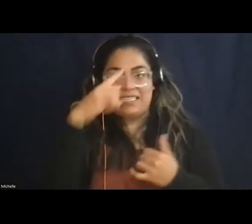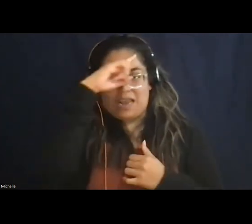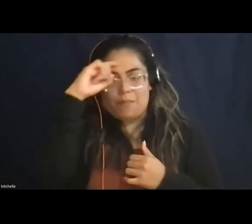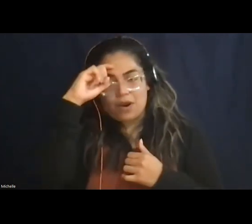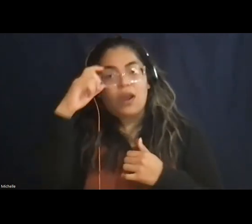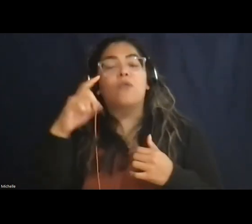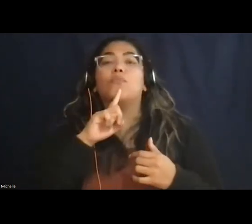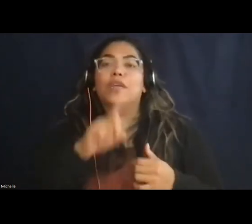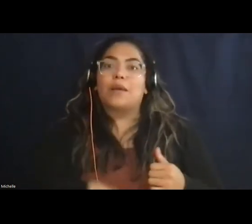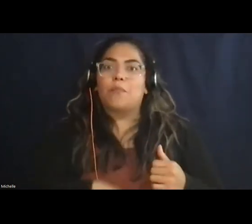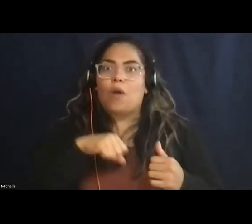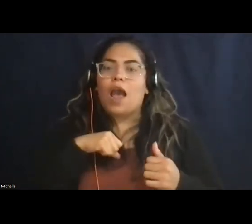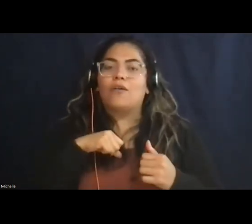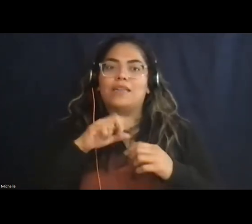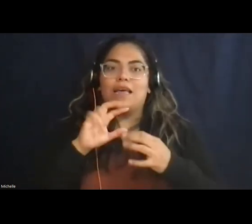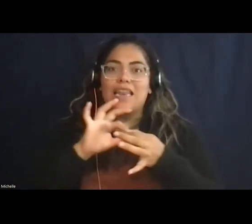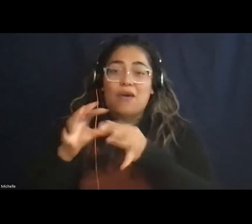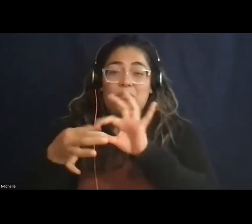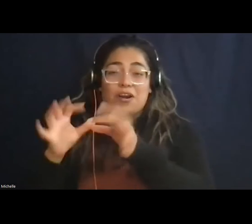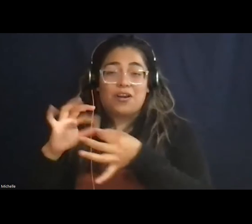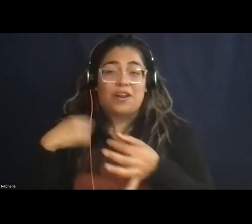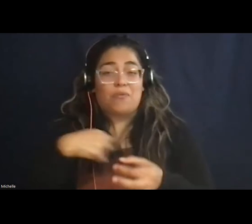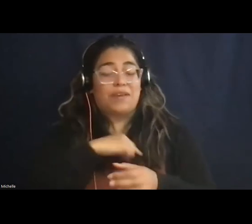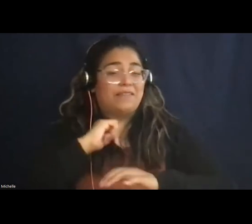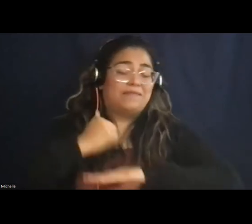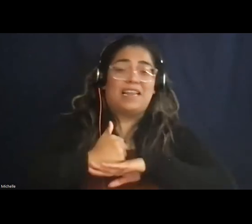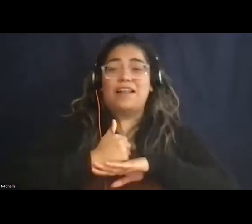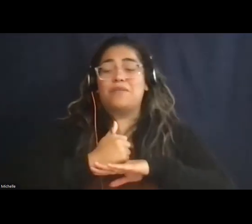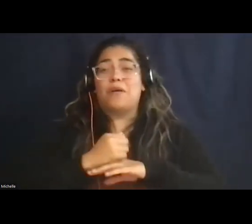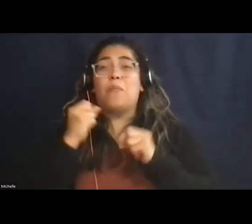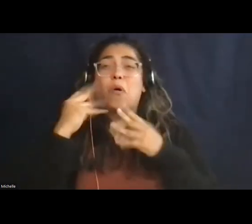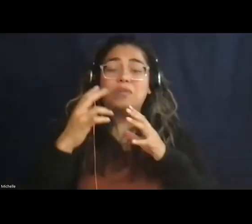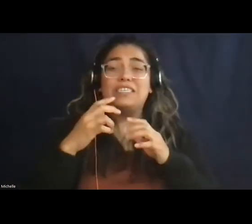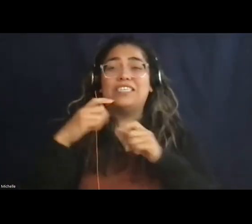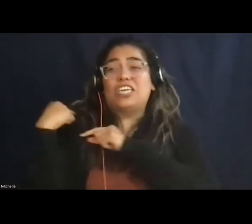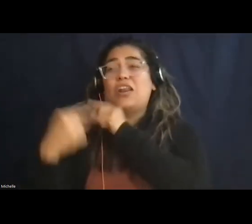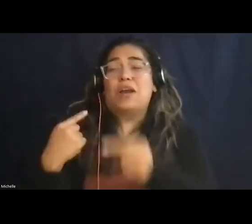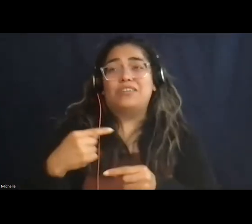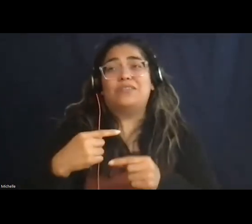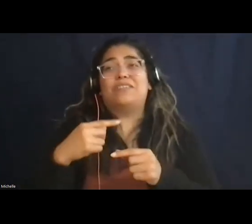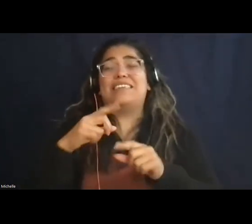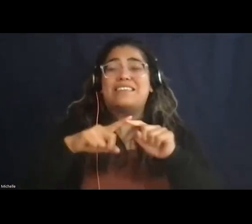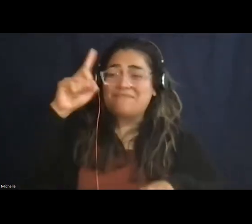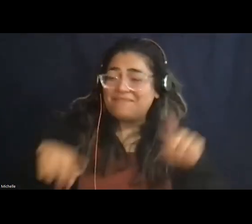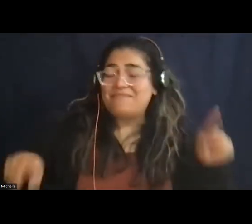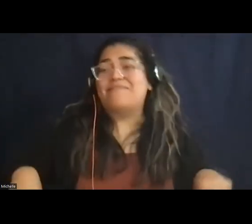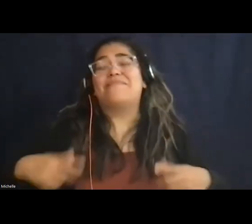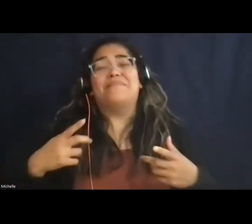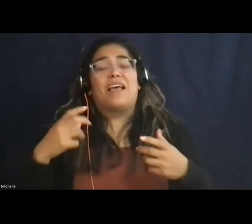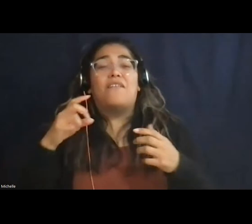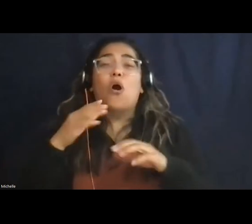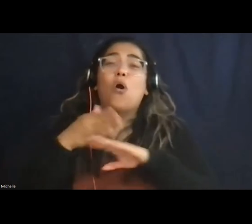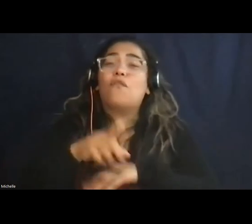that we have built, this multi-generational international alumni network of 100,000 members. And so this